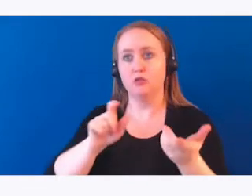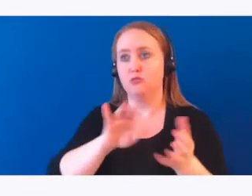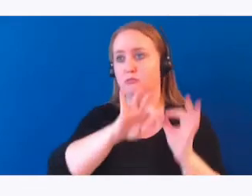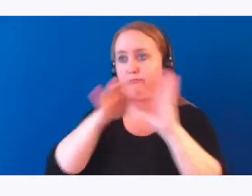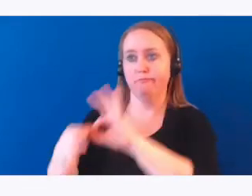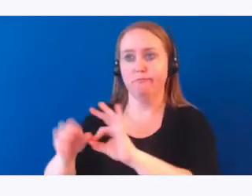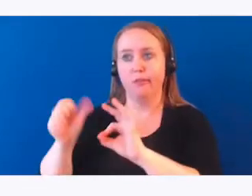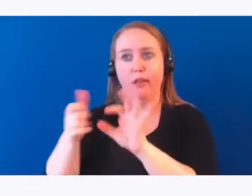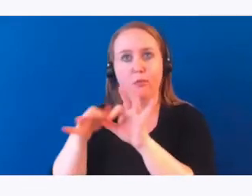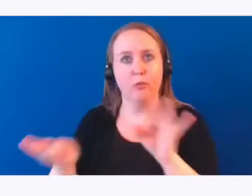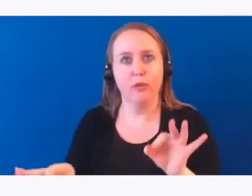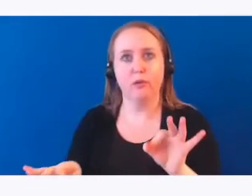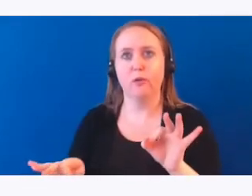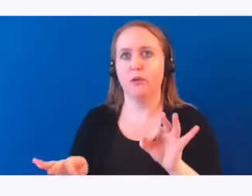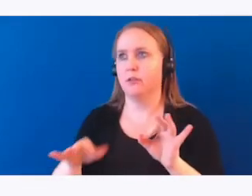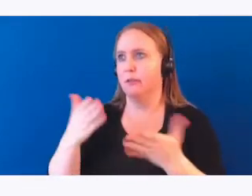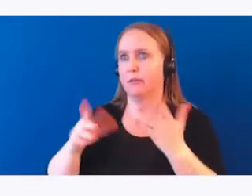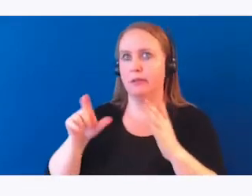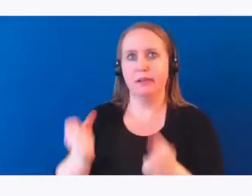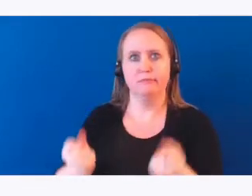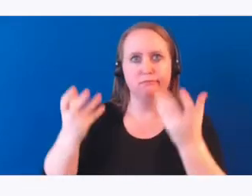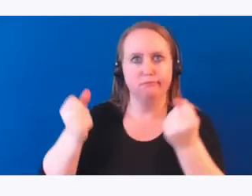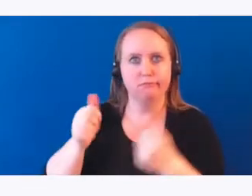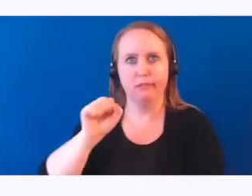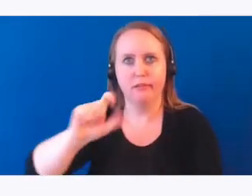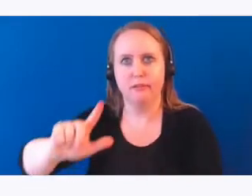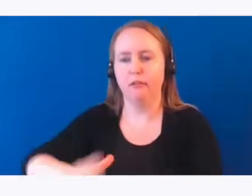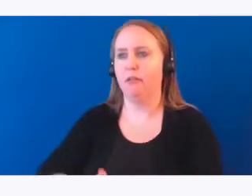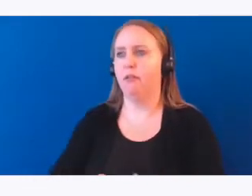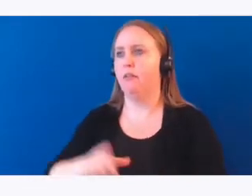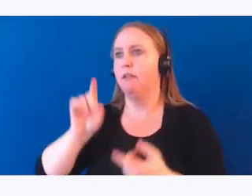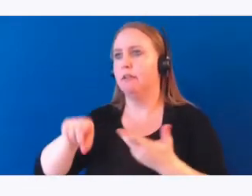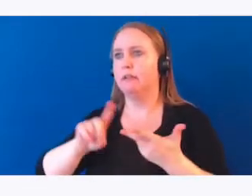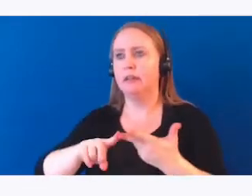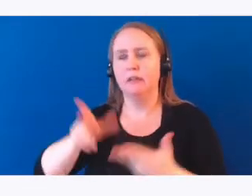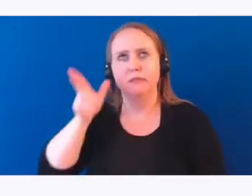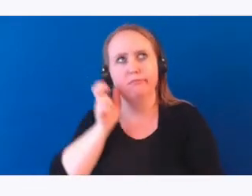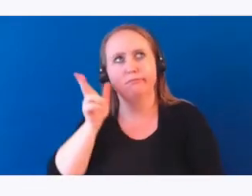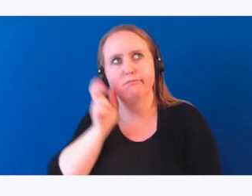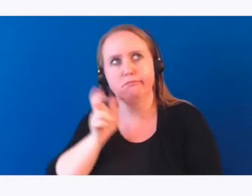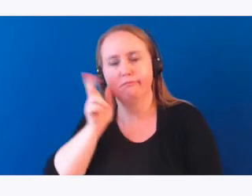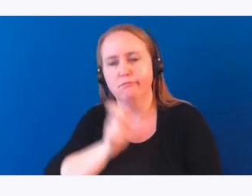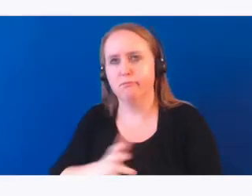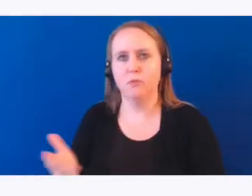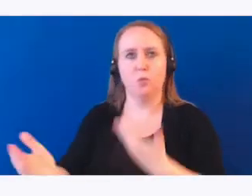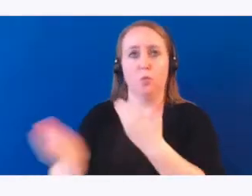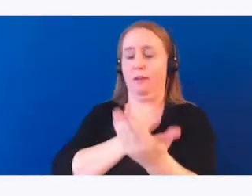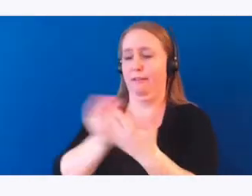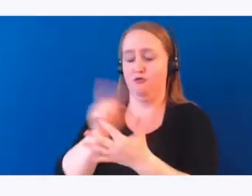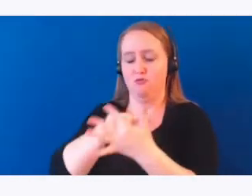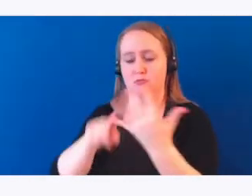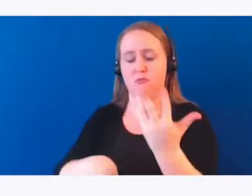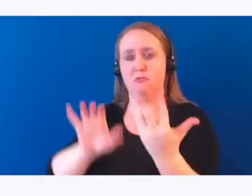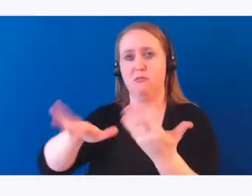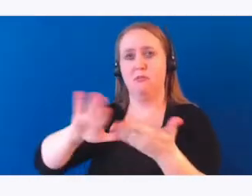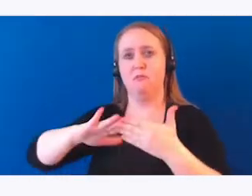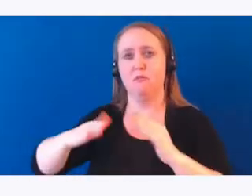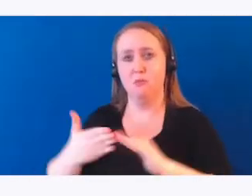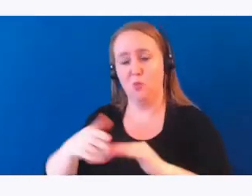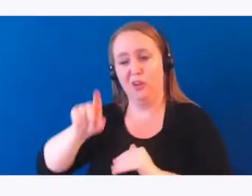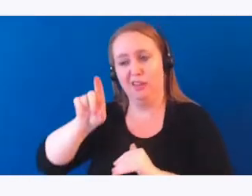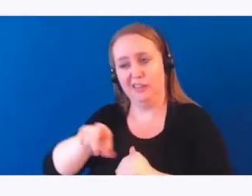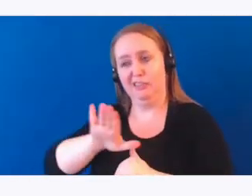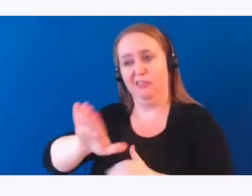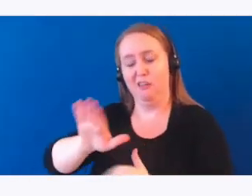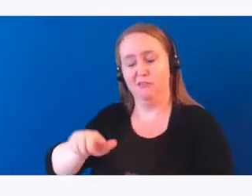Is it translating to ASL? Is it translating to an audio format? Whatever it is in the community, figure out